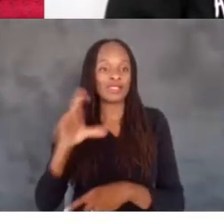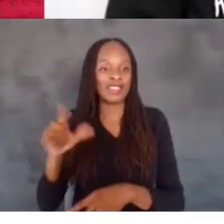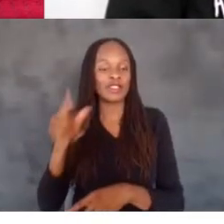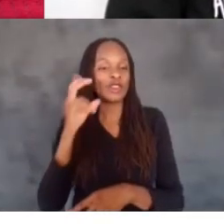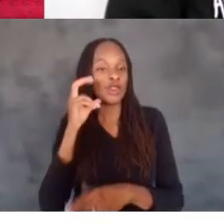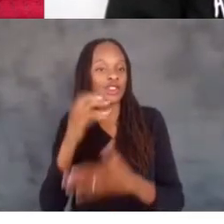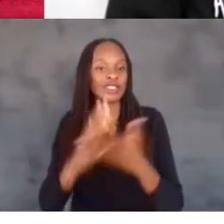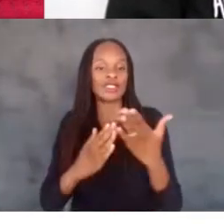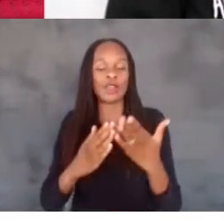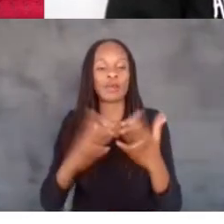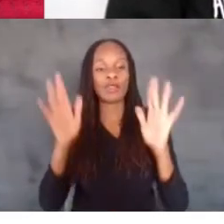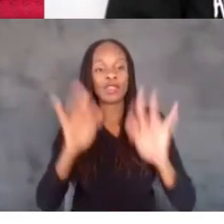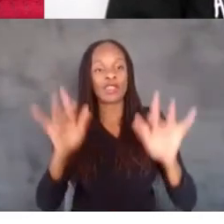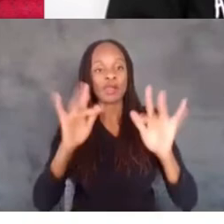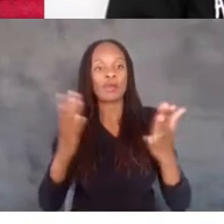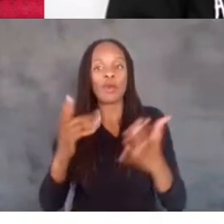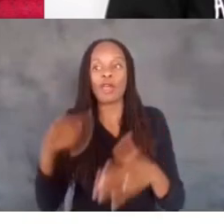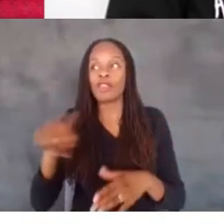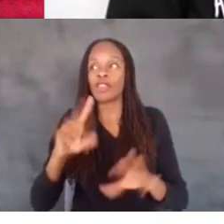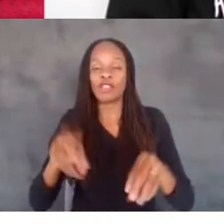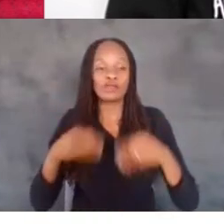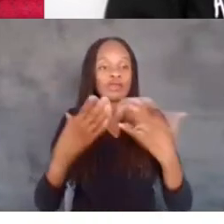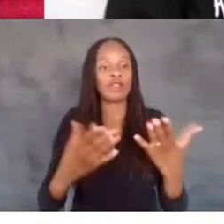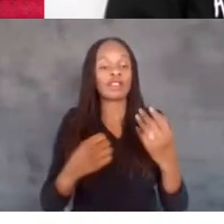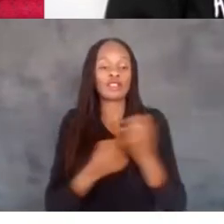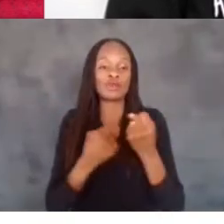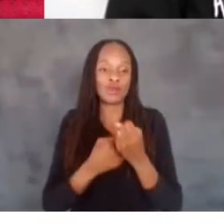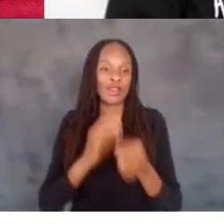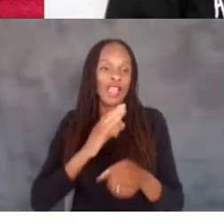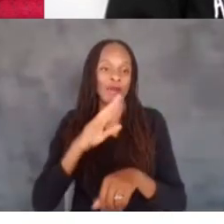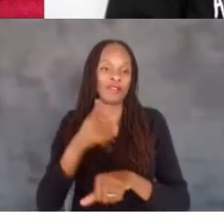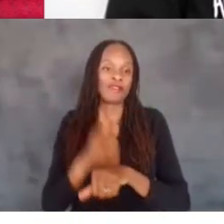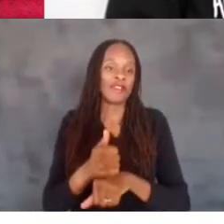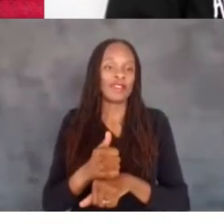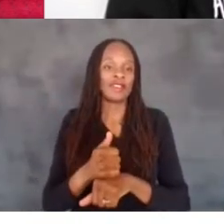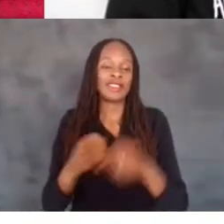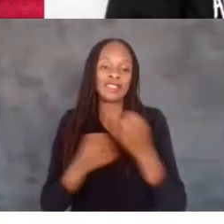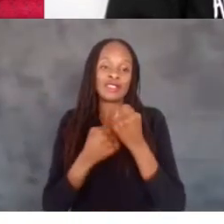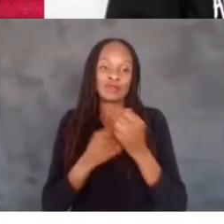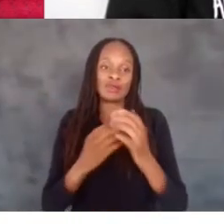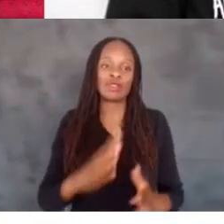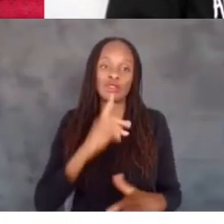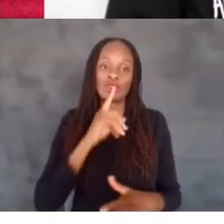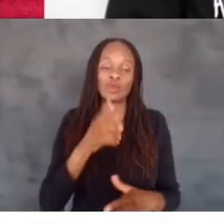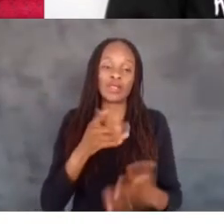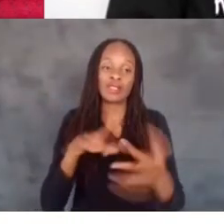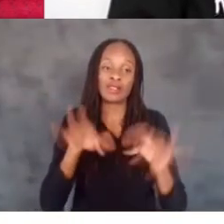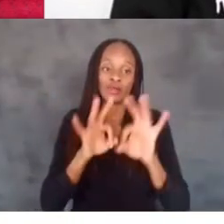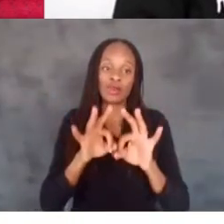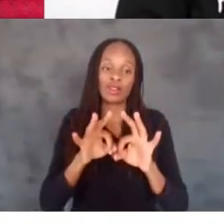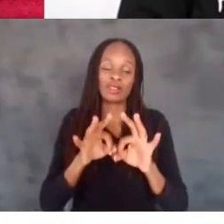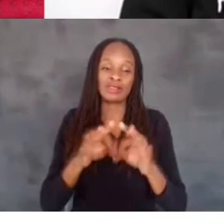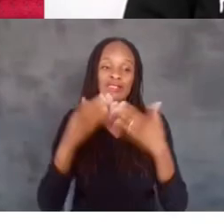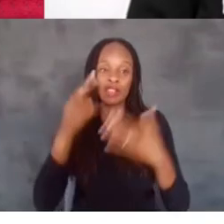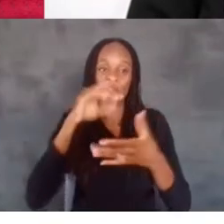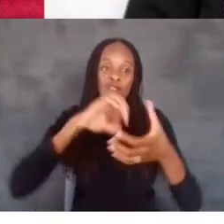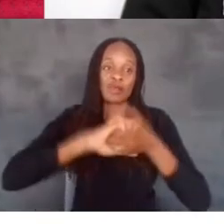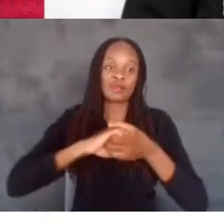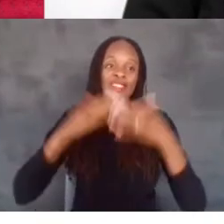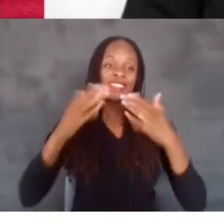and what they're supplying and supporting and a founding sponsor. Really, really significant. And I love the partnership there. So, thank you very much.